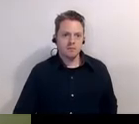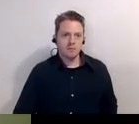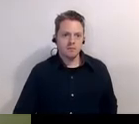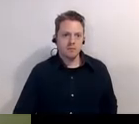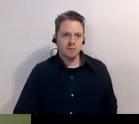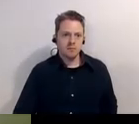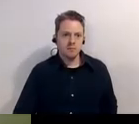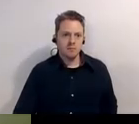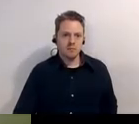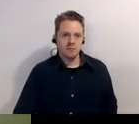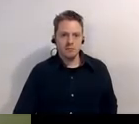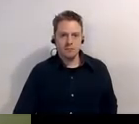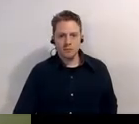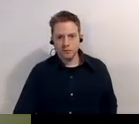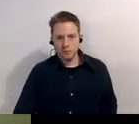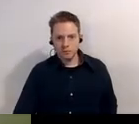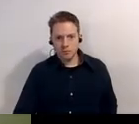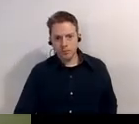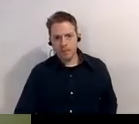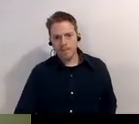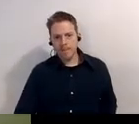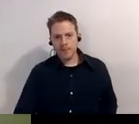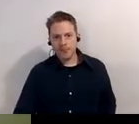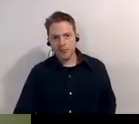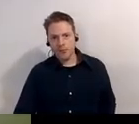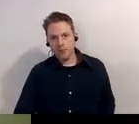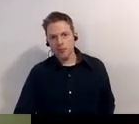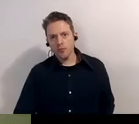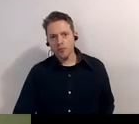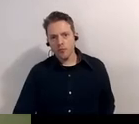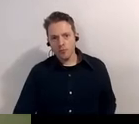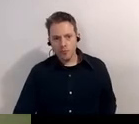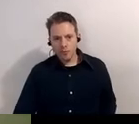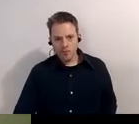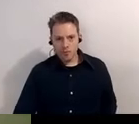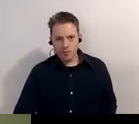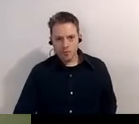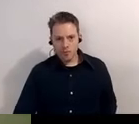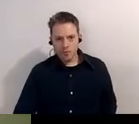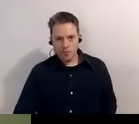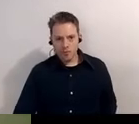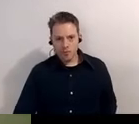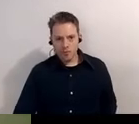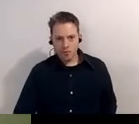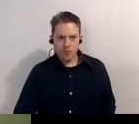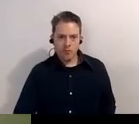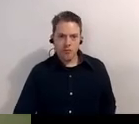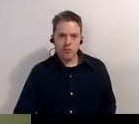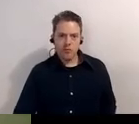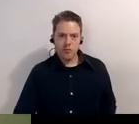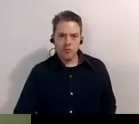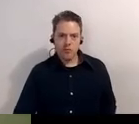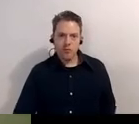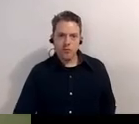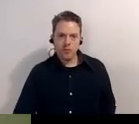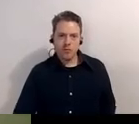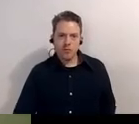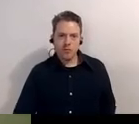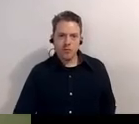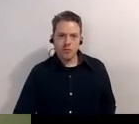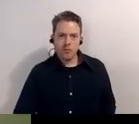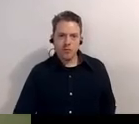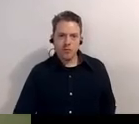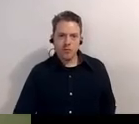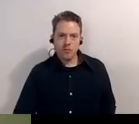hotel and the jack tar on the right was the jack tar motel all right and so that's an old causeway that went